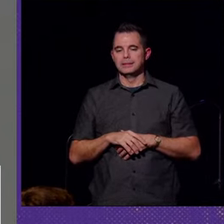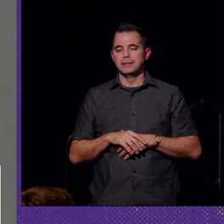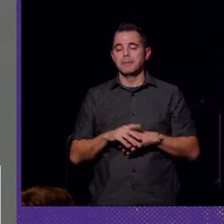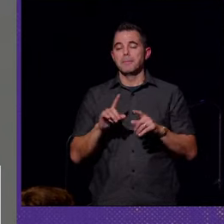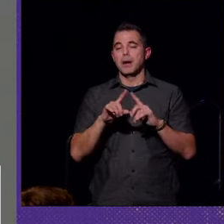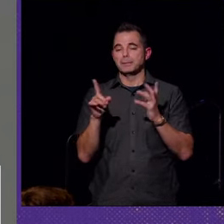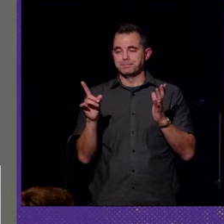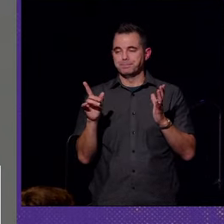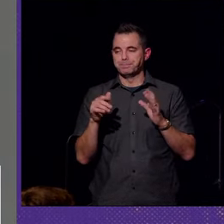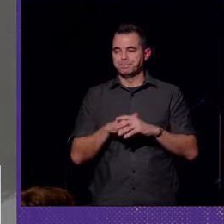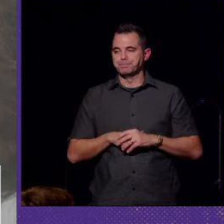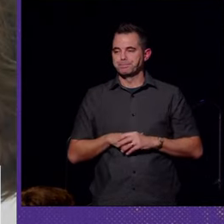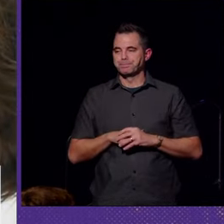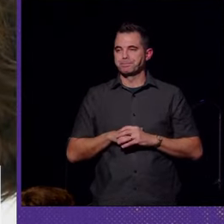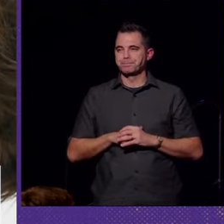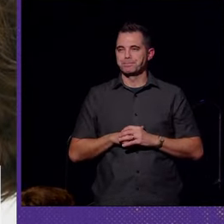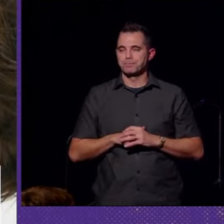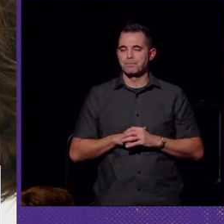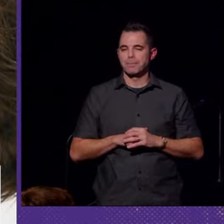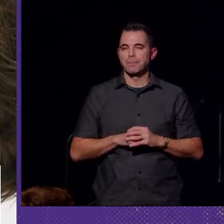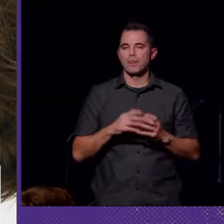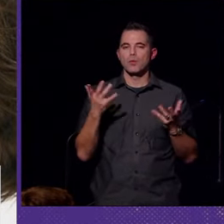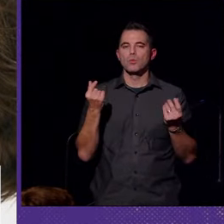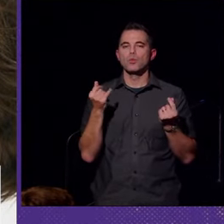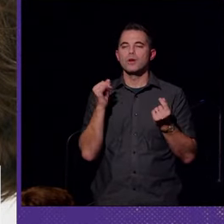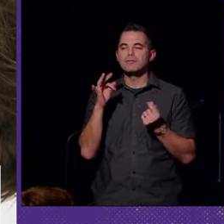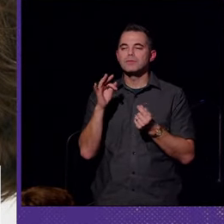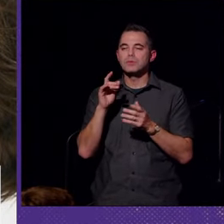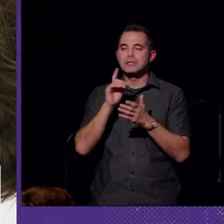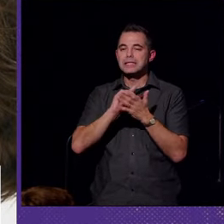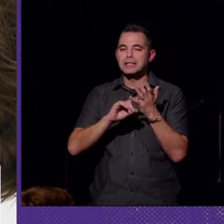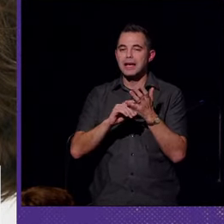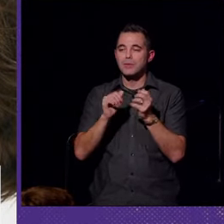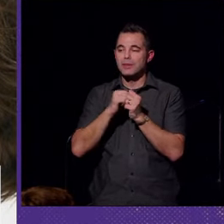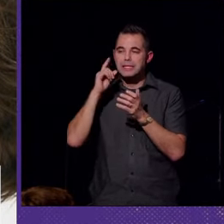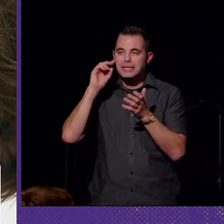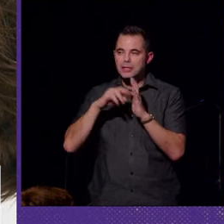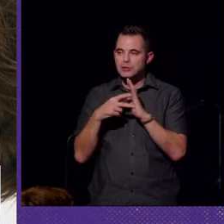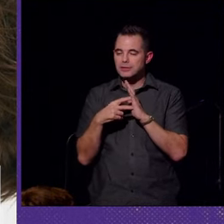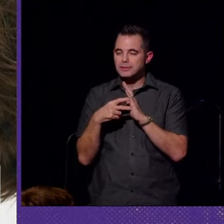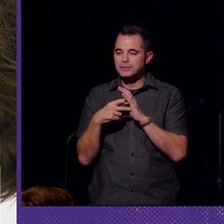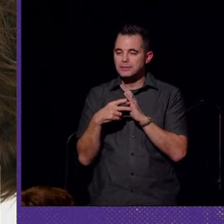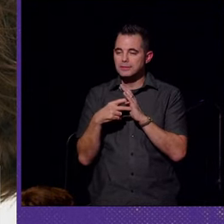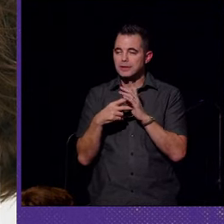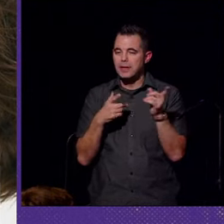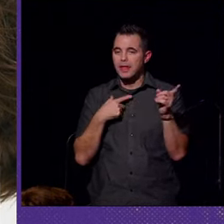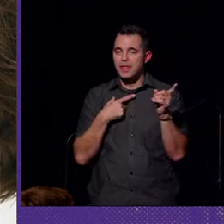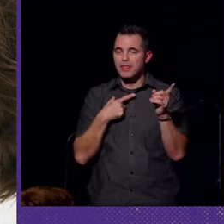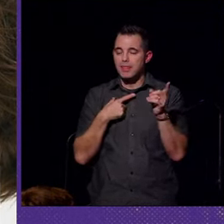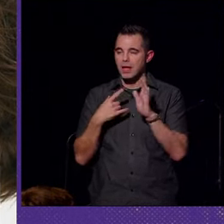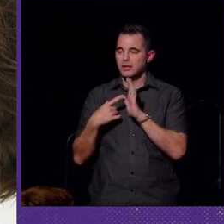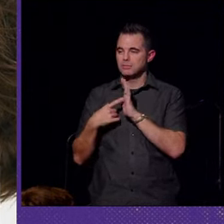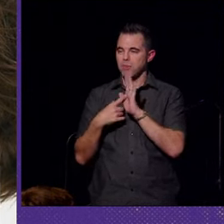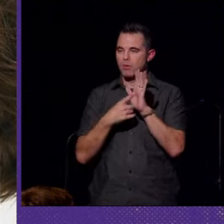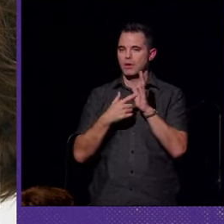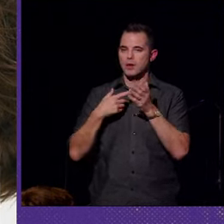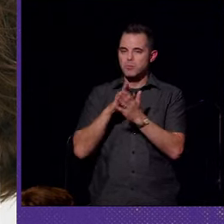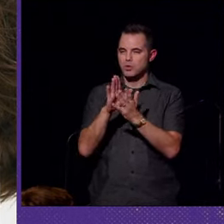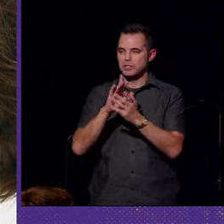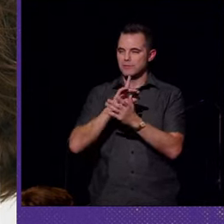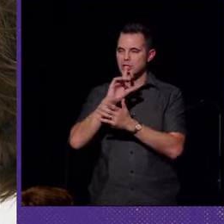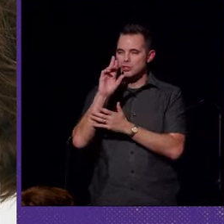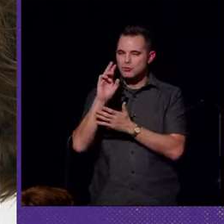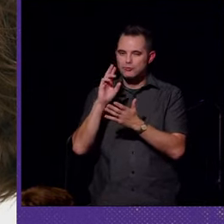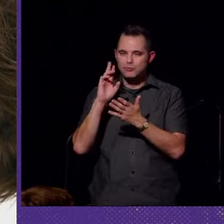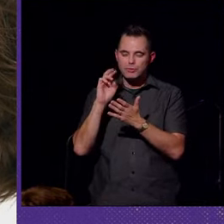But, what is redesign for intention? There are bolder approaches for redesign